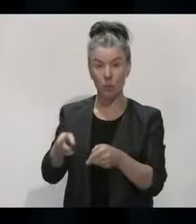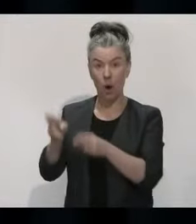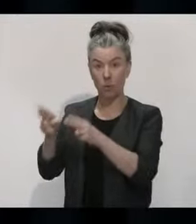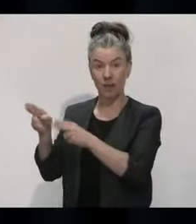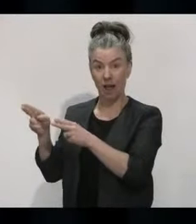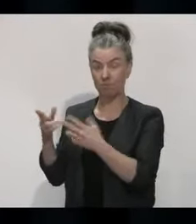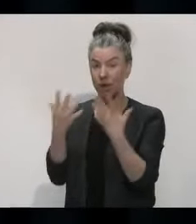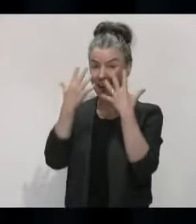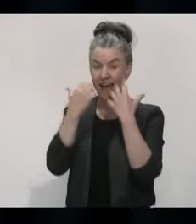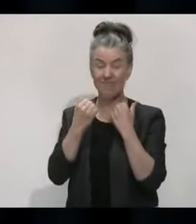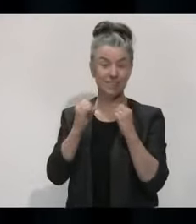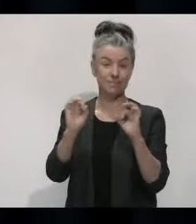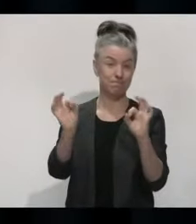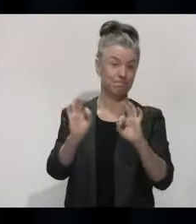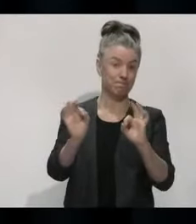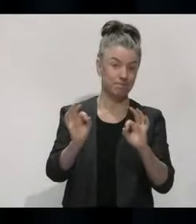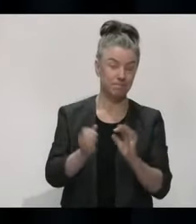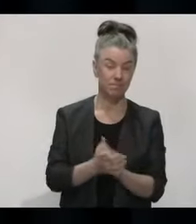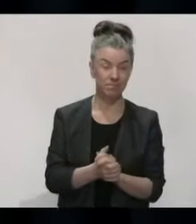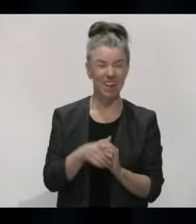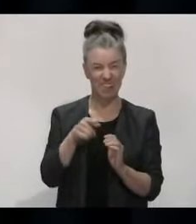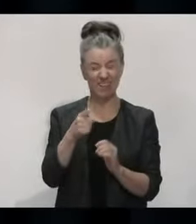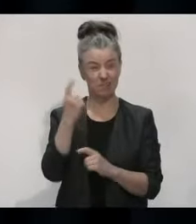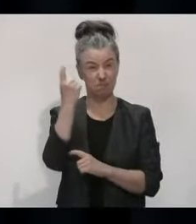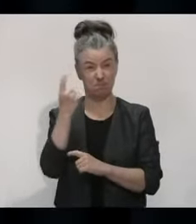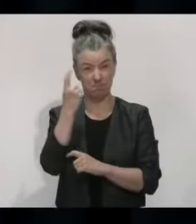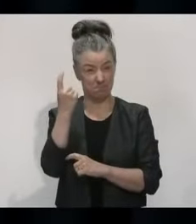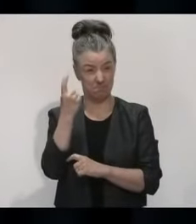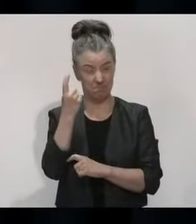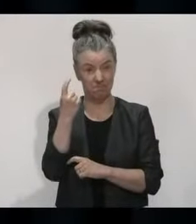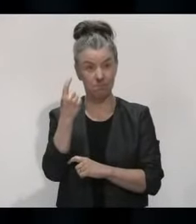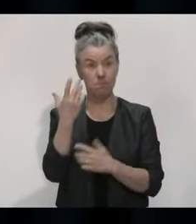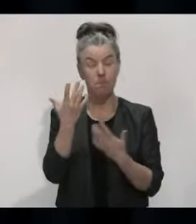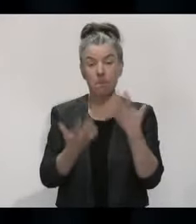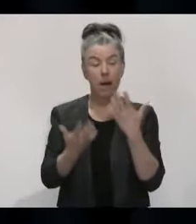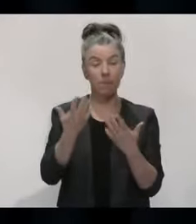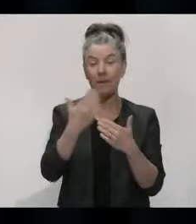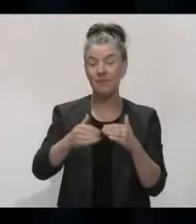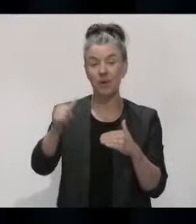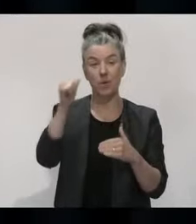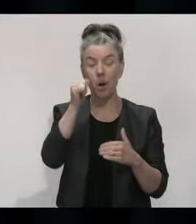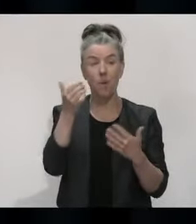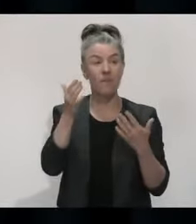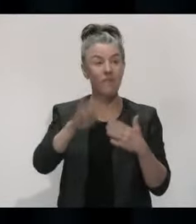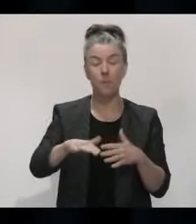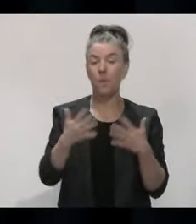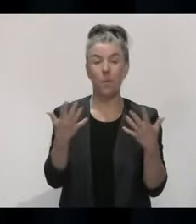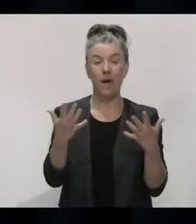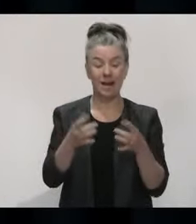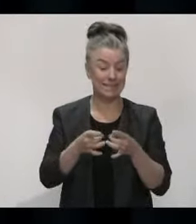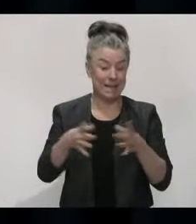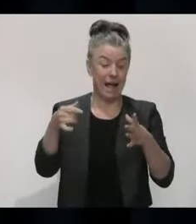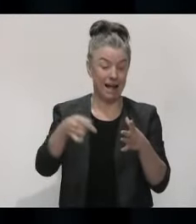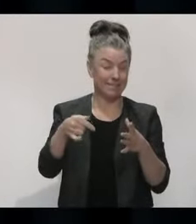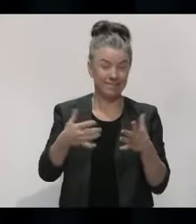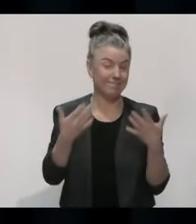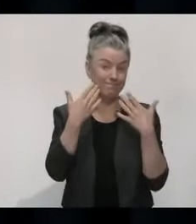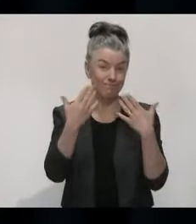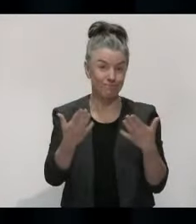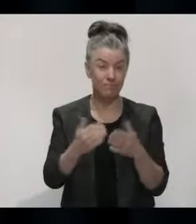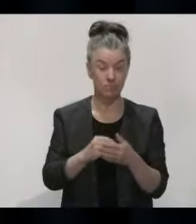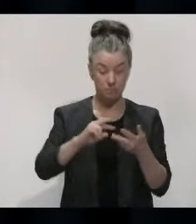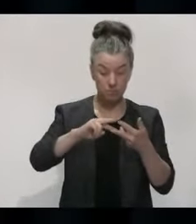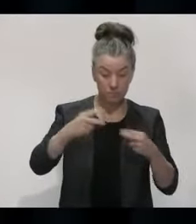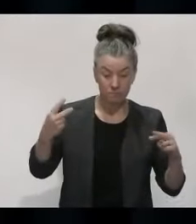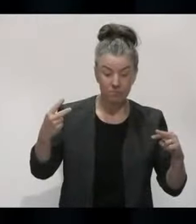And so it is a puzzle. And we may never know exactly how it made it into the community. But we have not seen any genomic